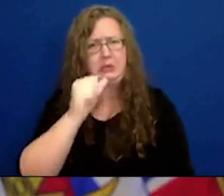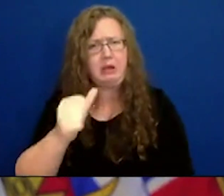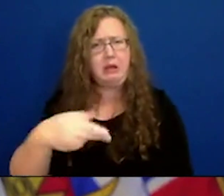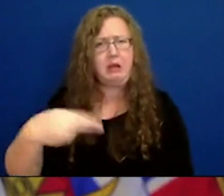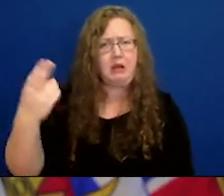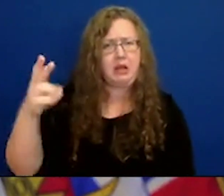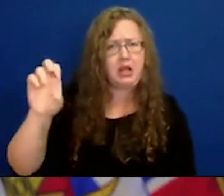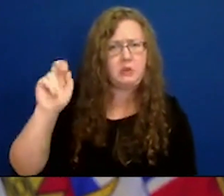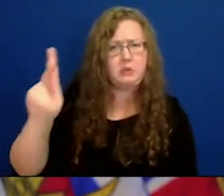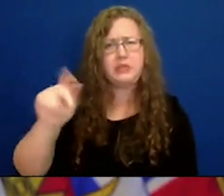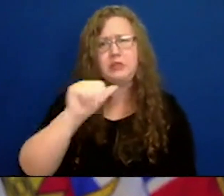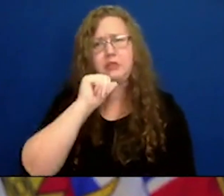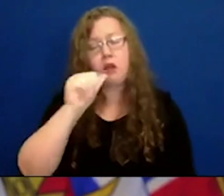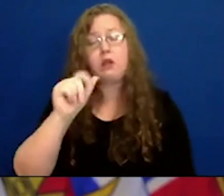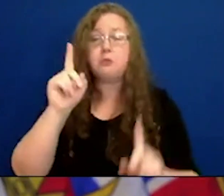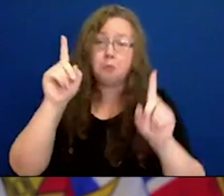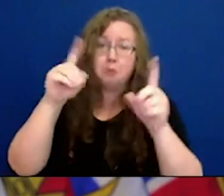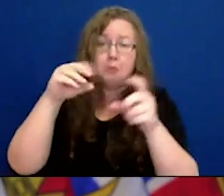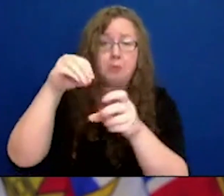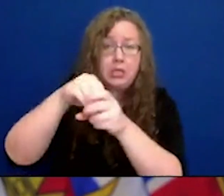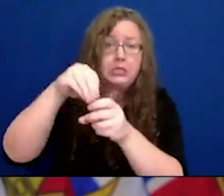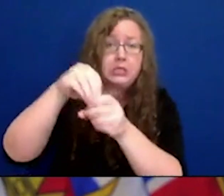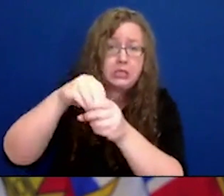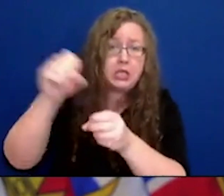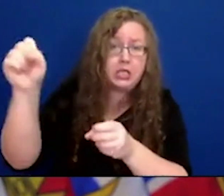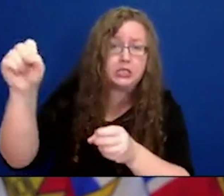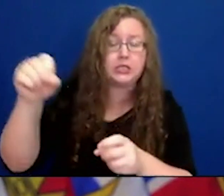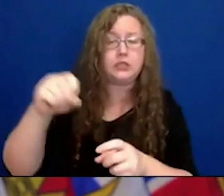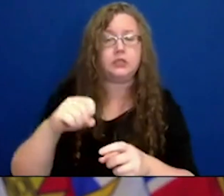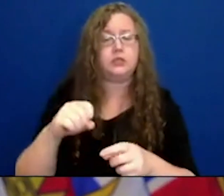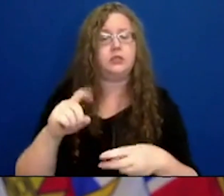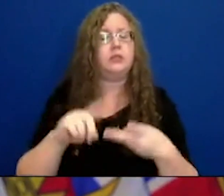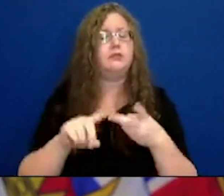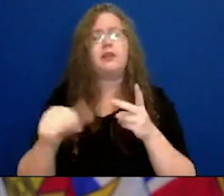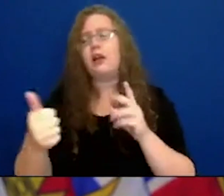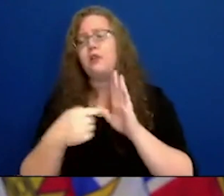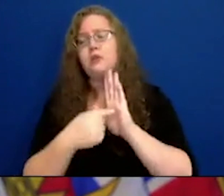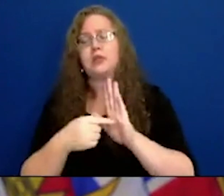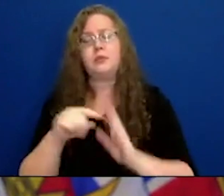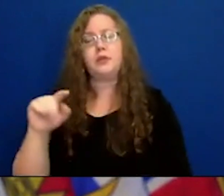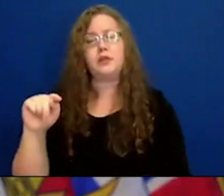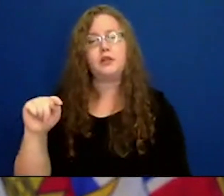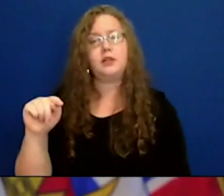high-risk activity, even though it's indoors and things like, you know, Tai Chi.